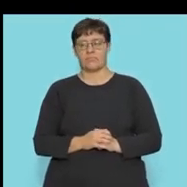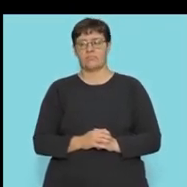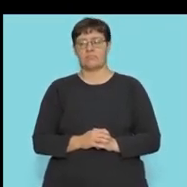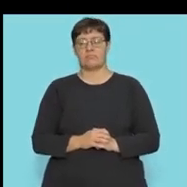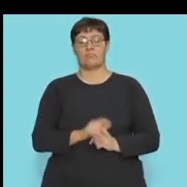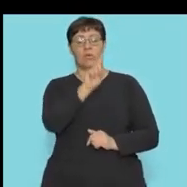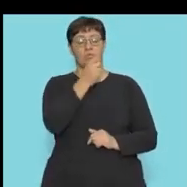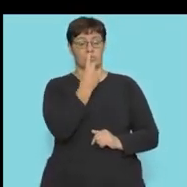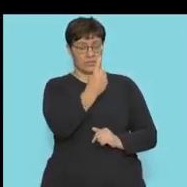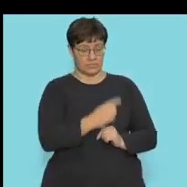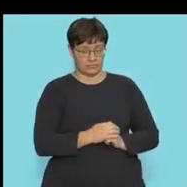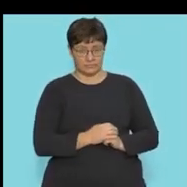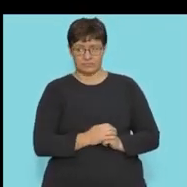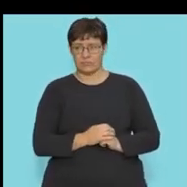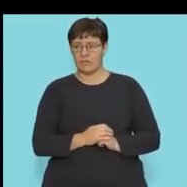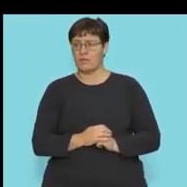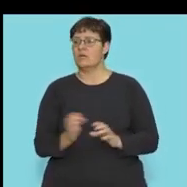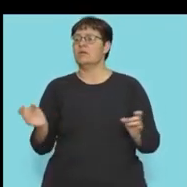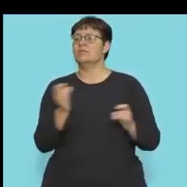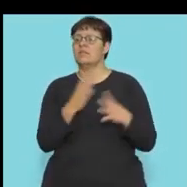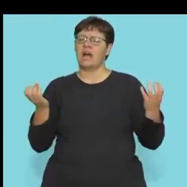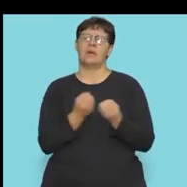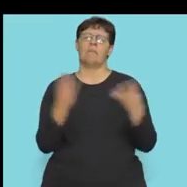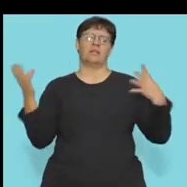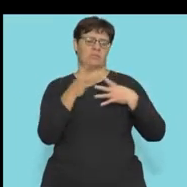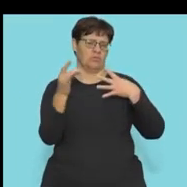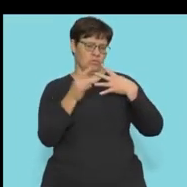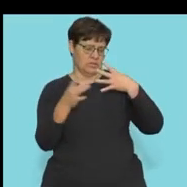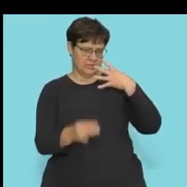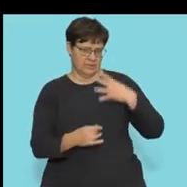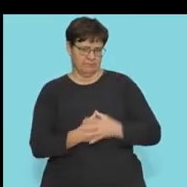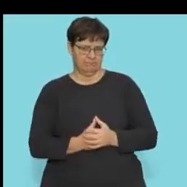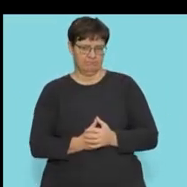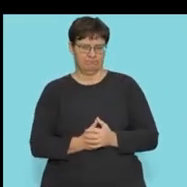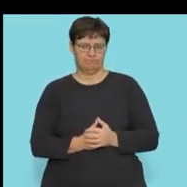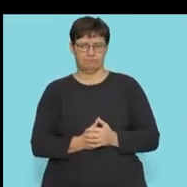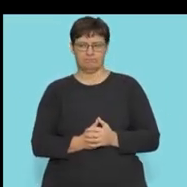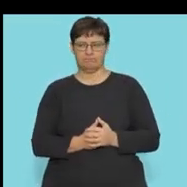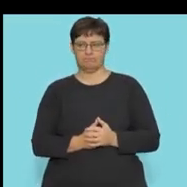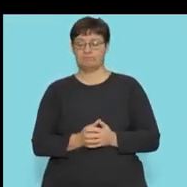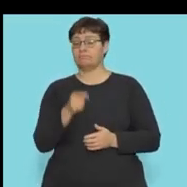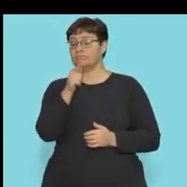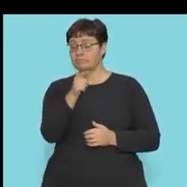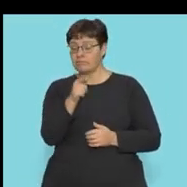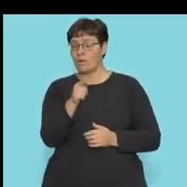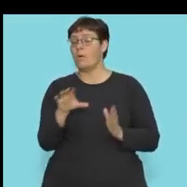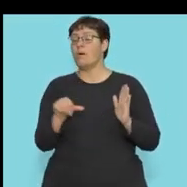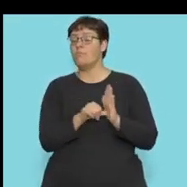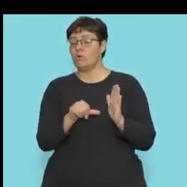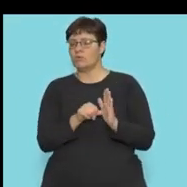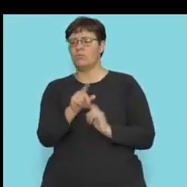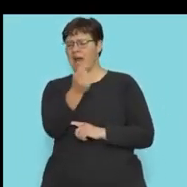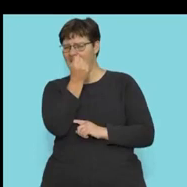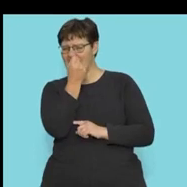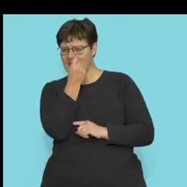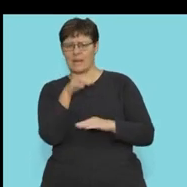Question one, as I always do, start off with some multiple choice questions. In this segment it's important that we try